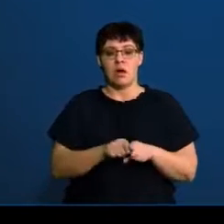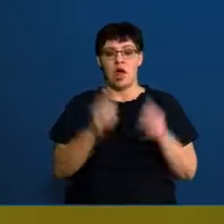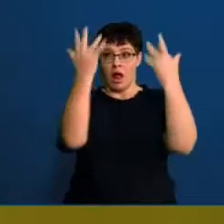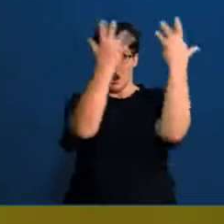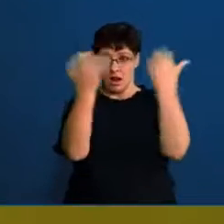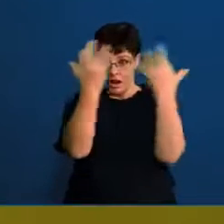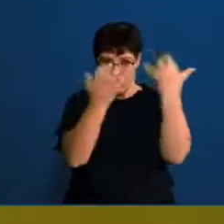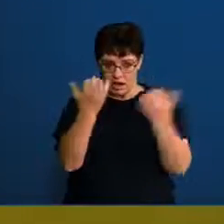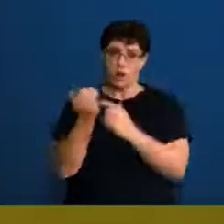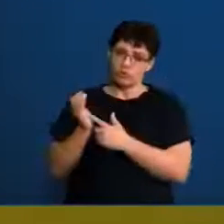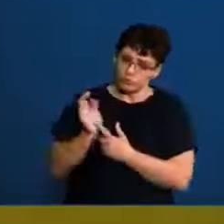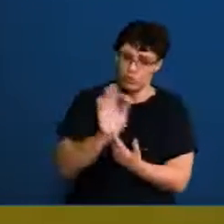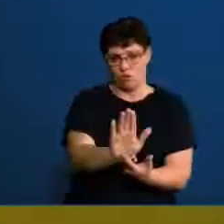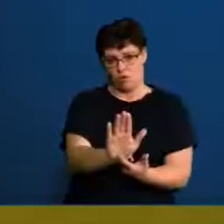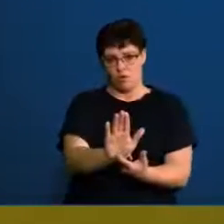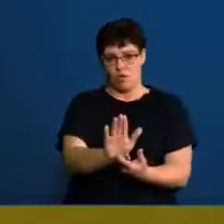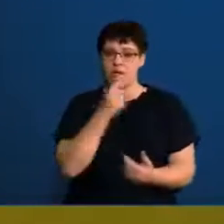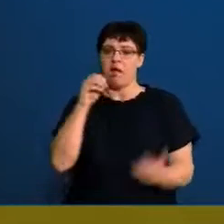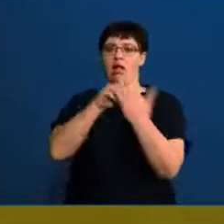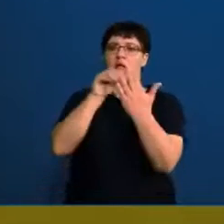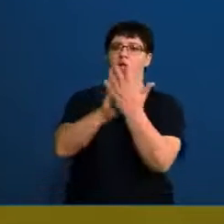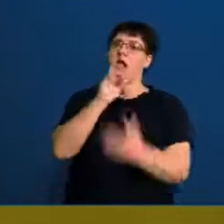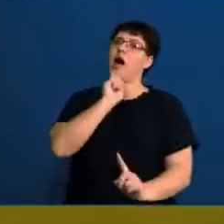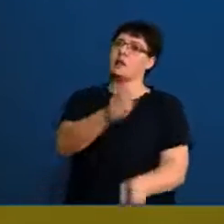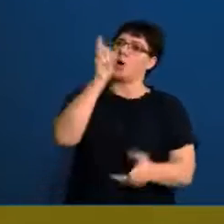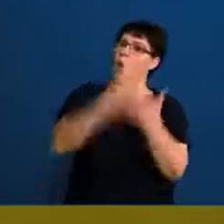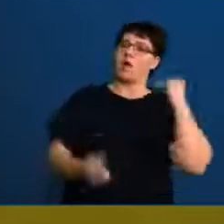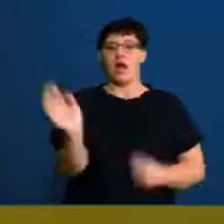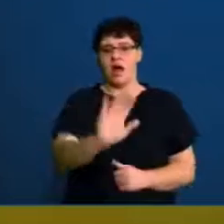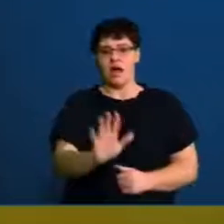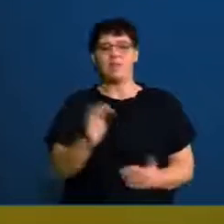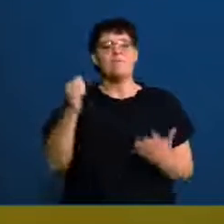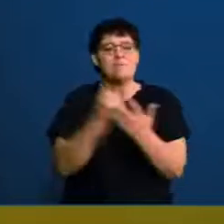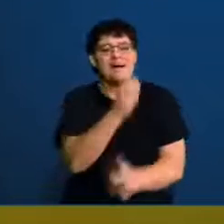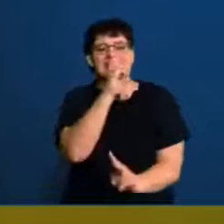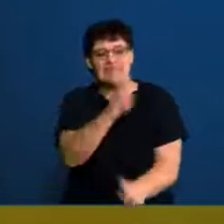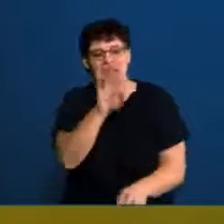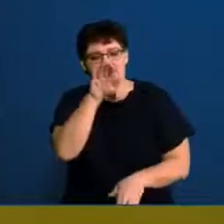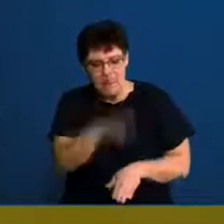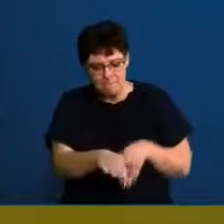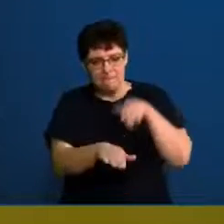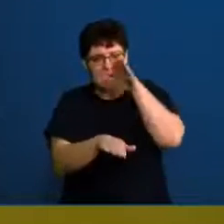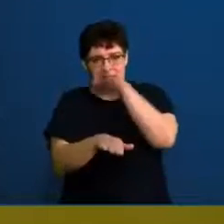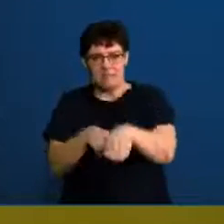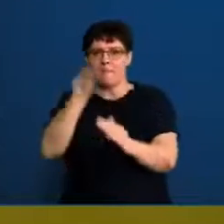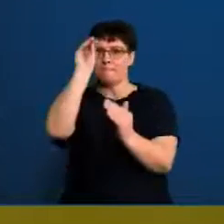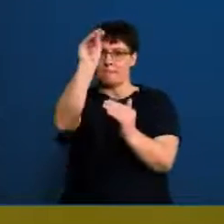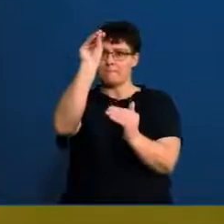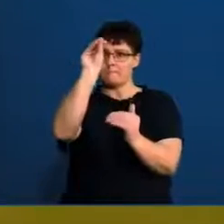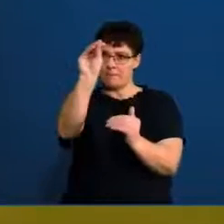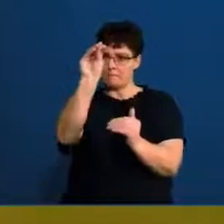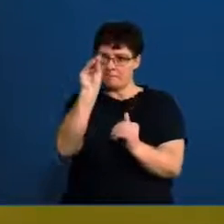calculations. I cannot stress how important this is. They need to see every step of your working.